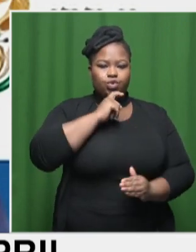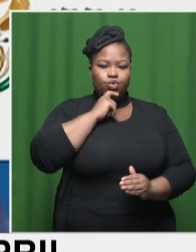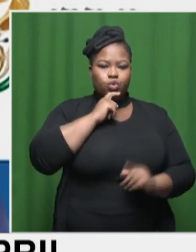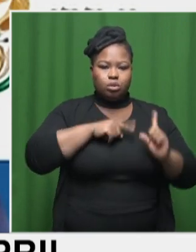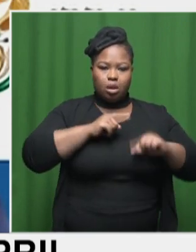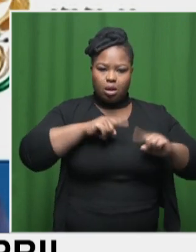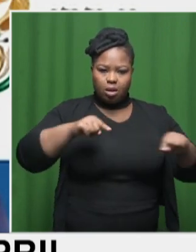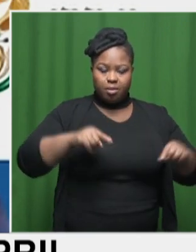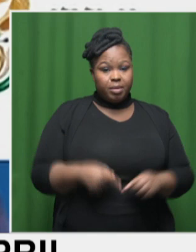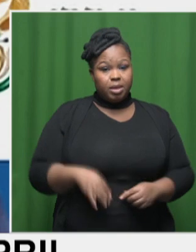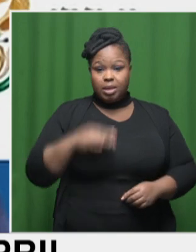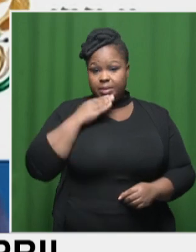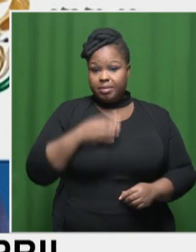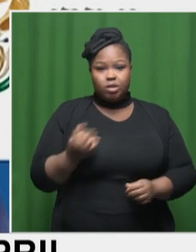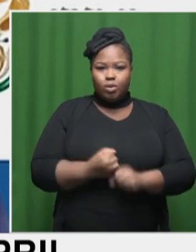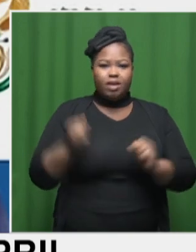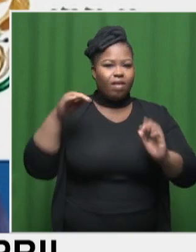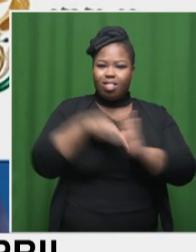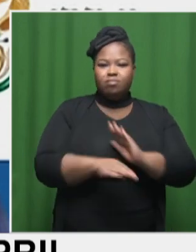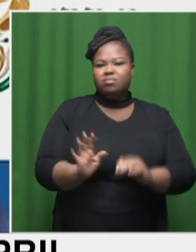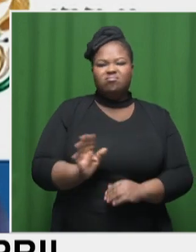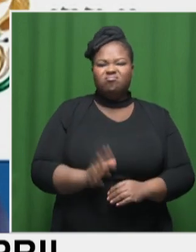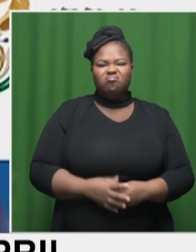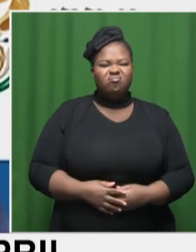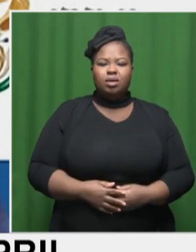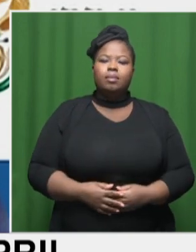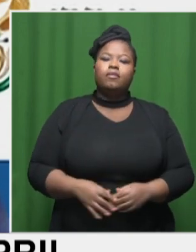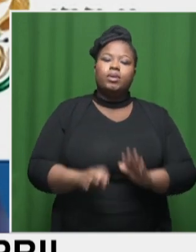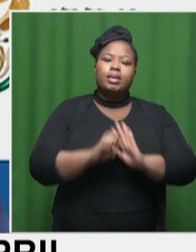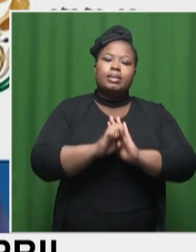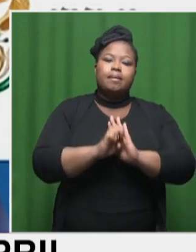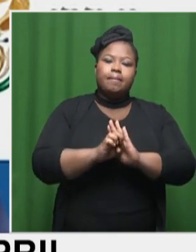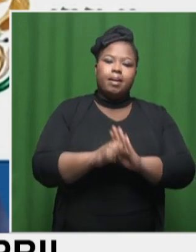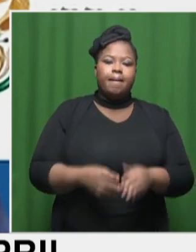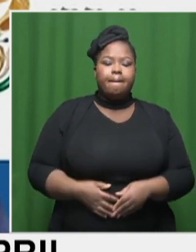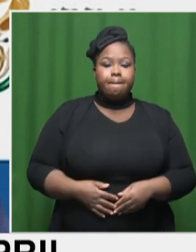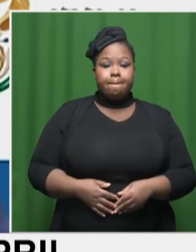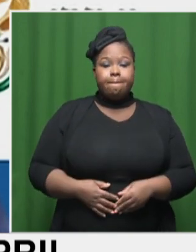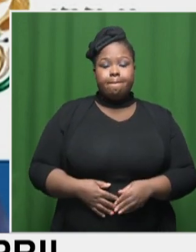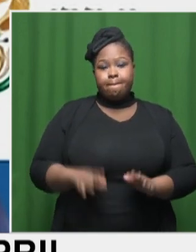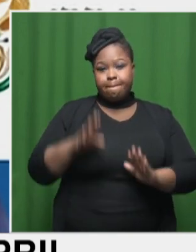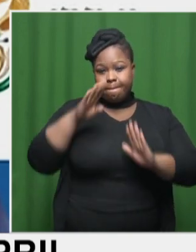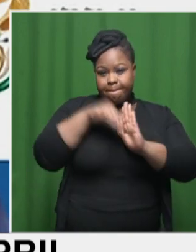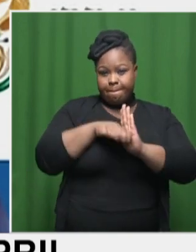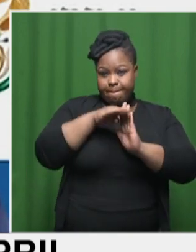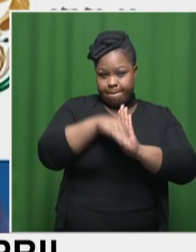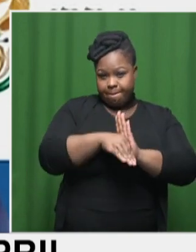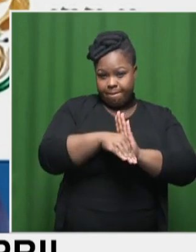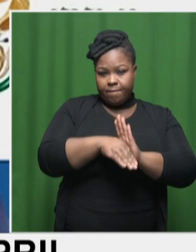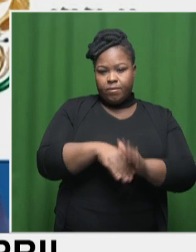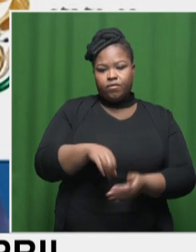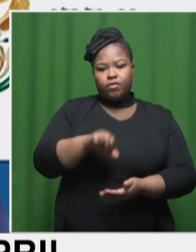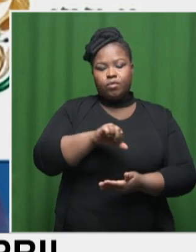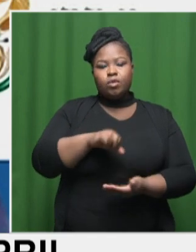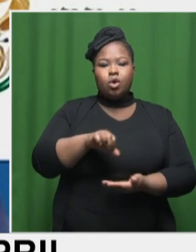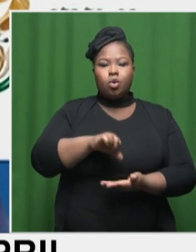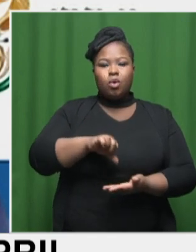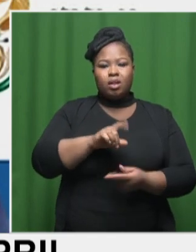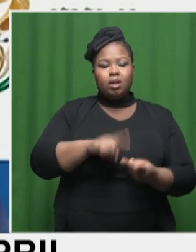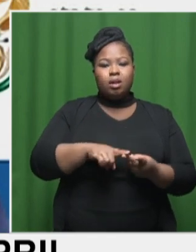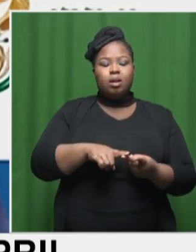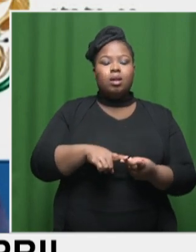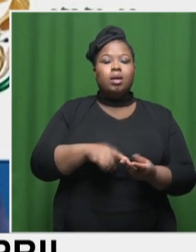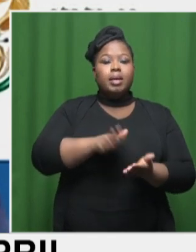it's not to say that prices never go down. For example, we've had massive inflation in oils and fats, for example, cooking oil and